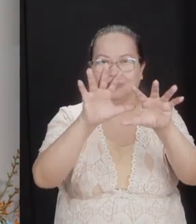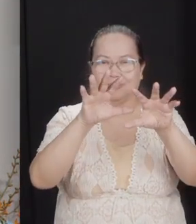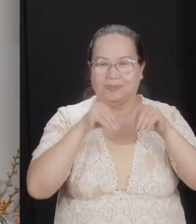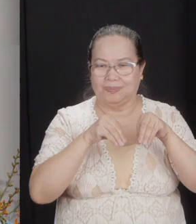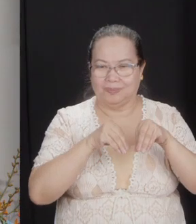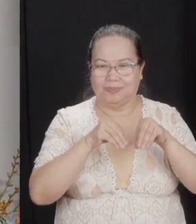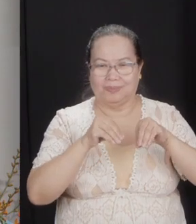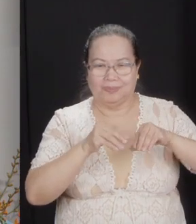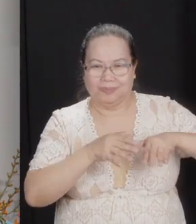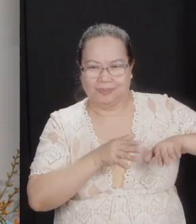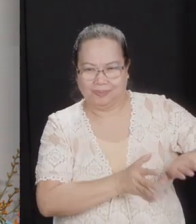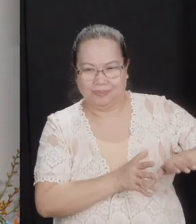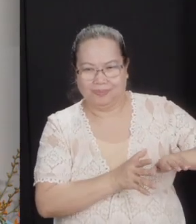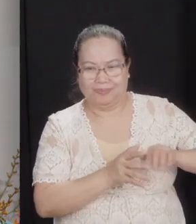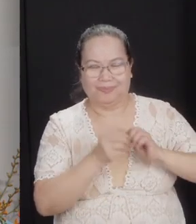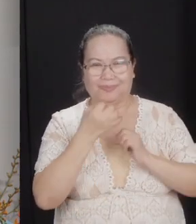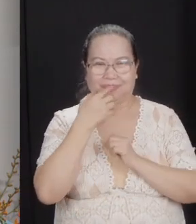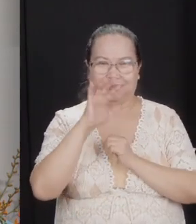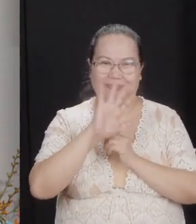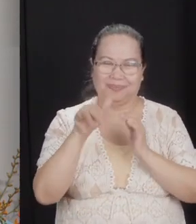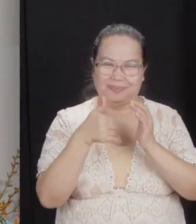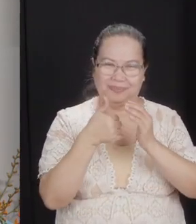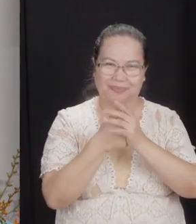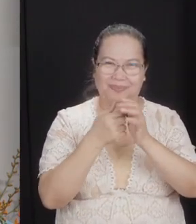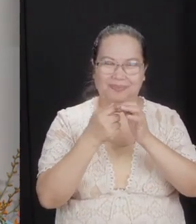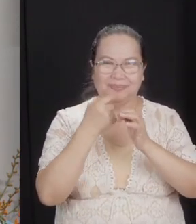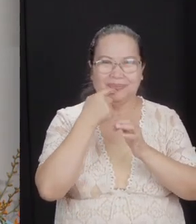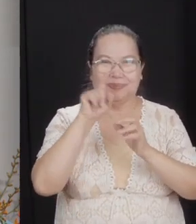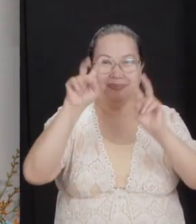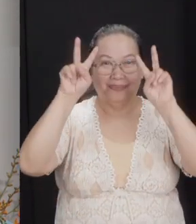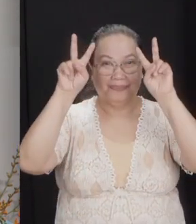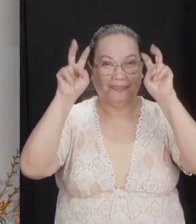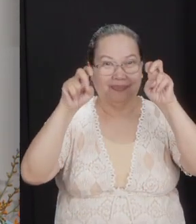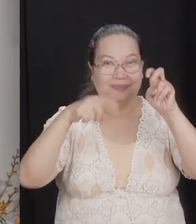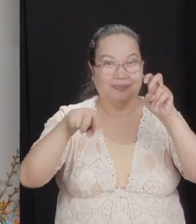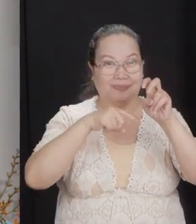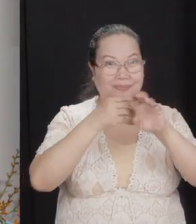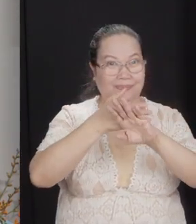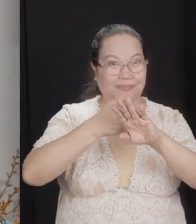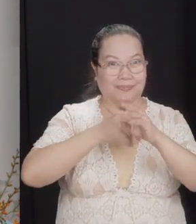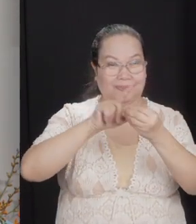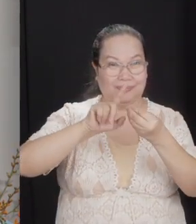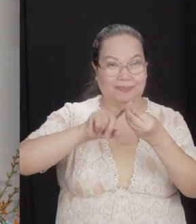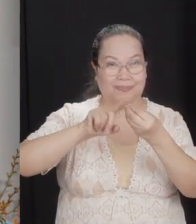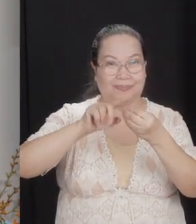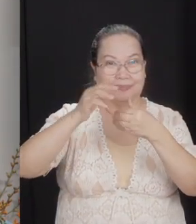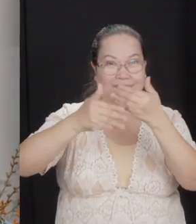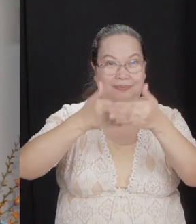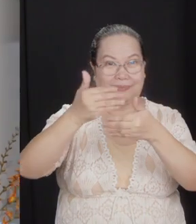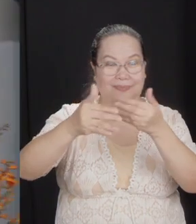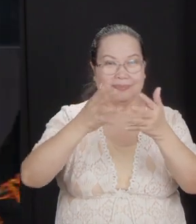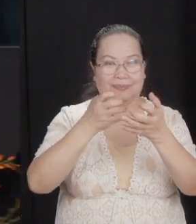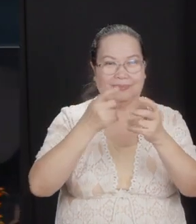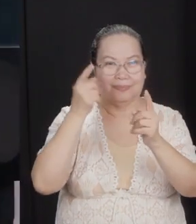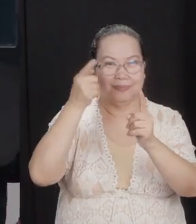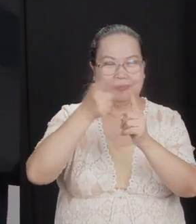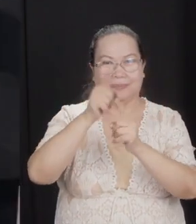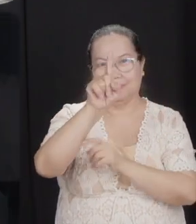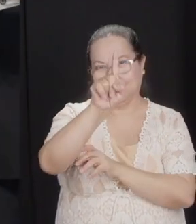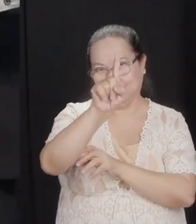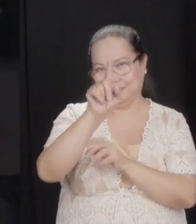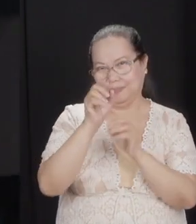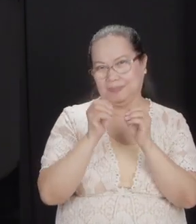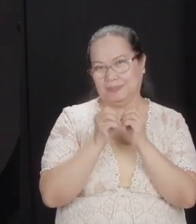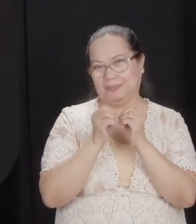And there are lessons here for relational issues, and before we talk about the process, I want to drive home one thing.